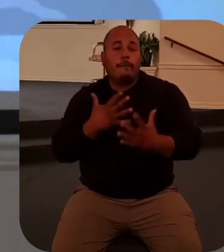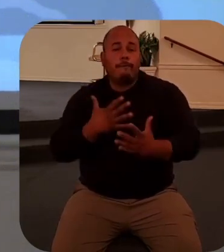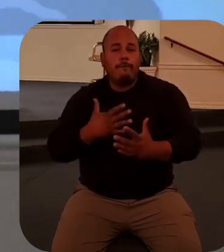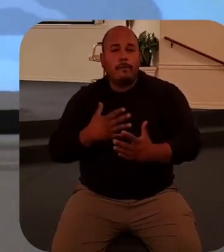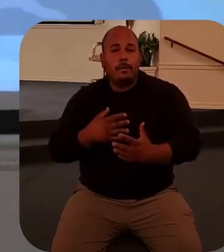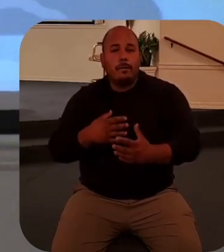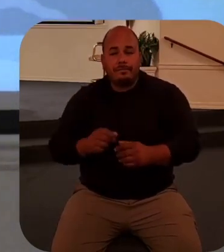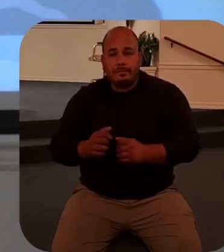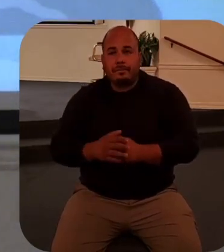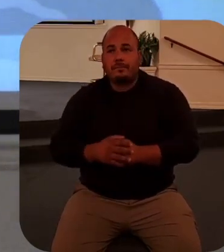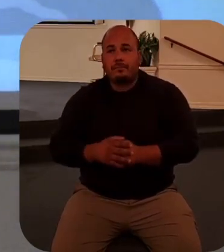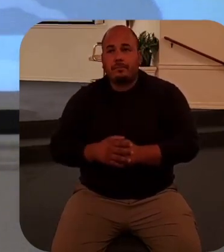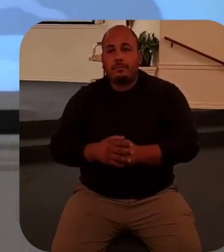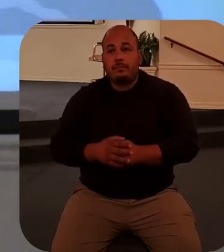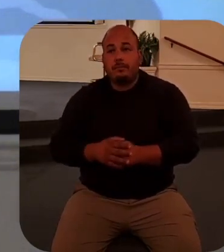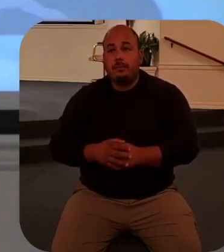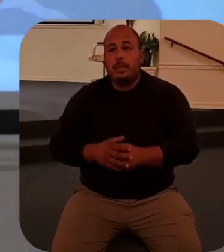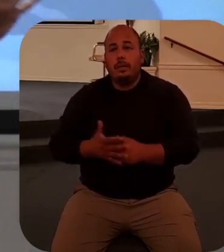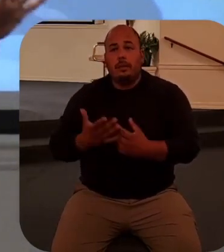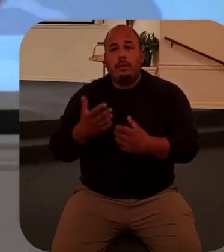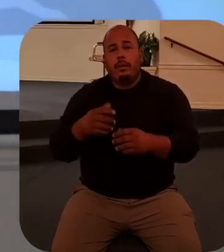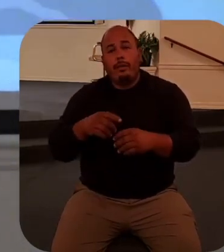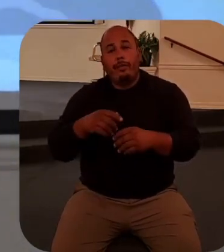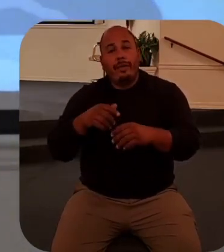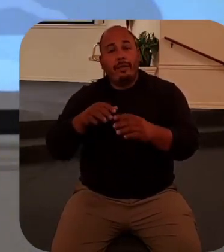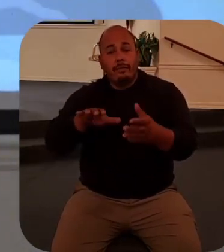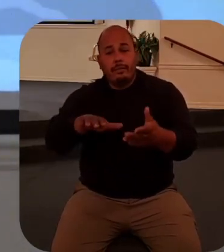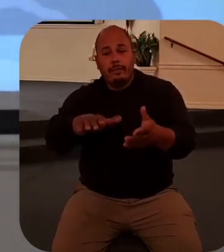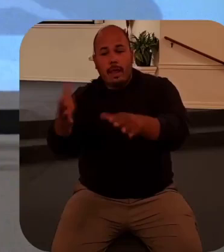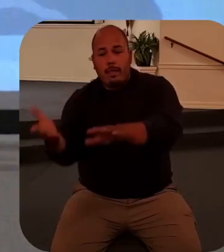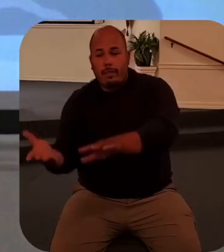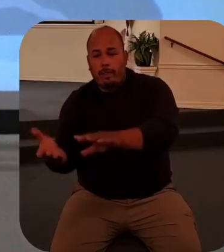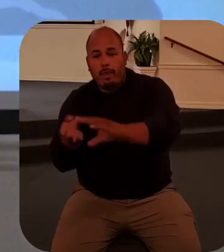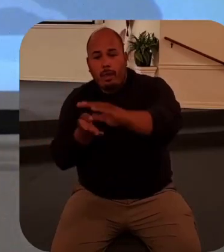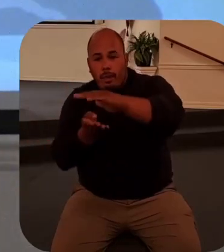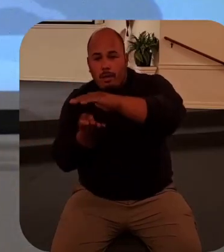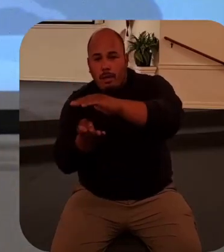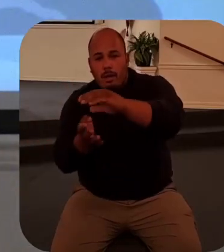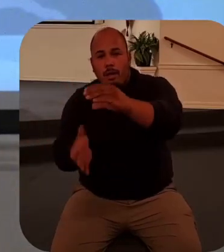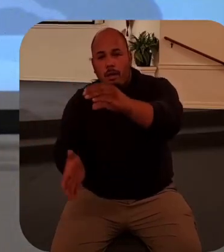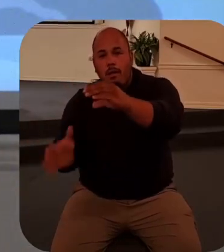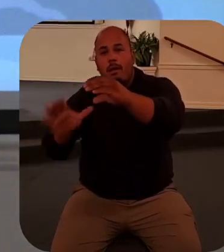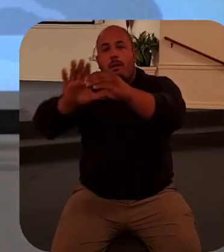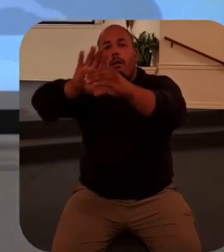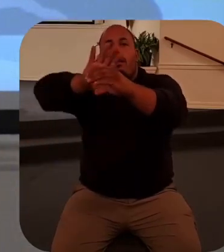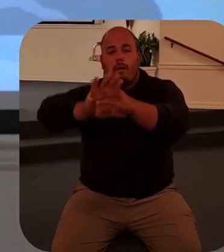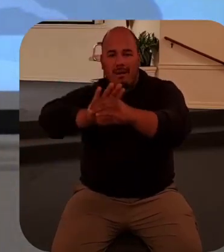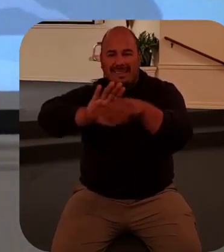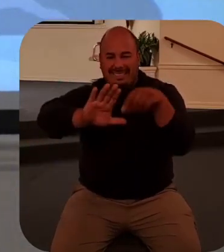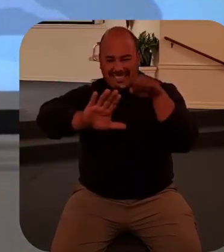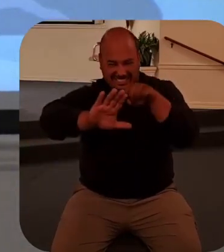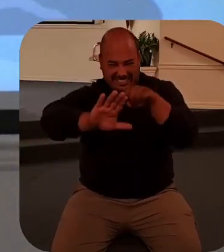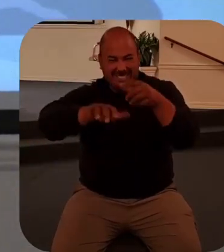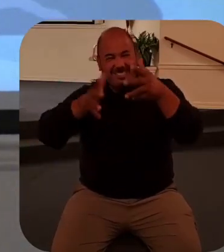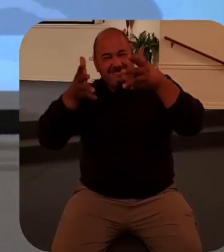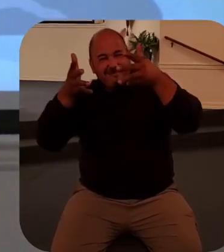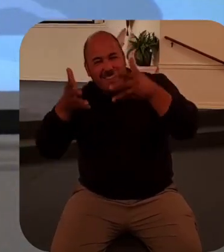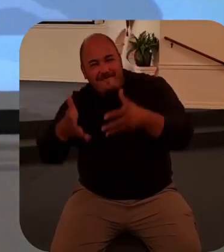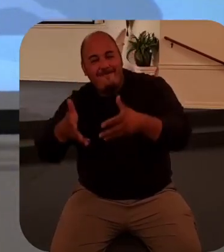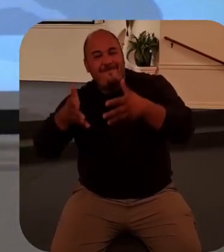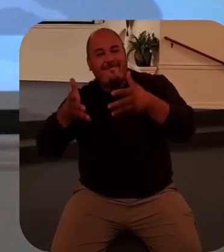take away the heavy stone of despair and we look to Jesus to speak life into our hearts